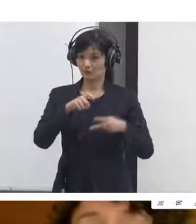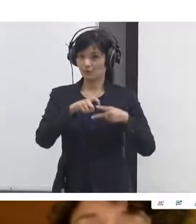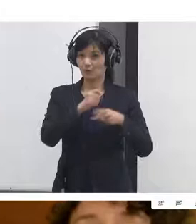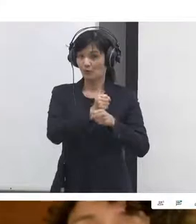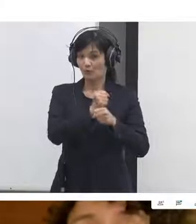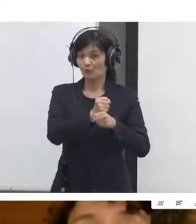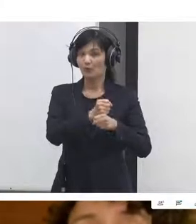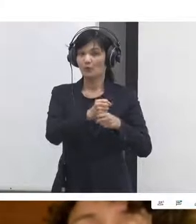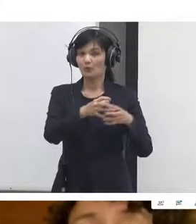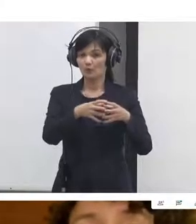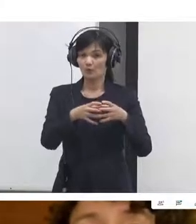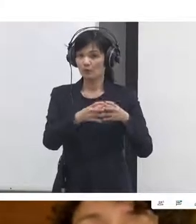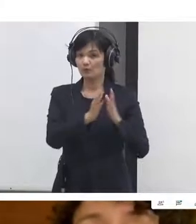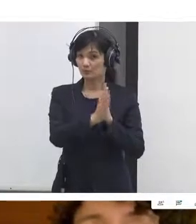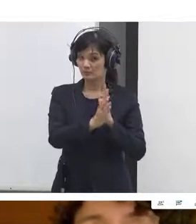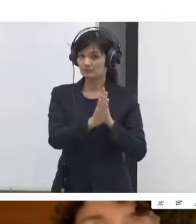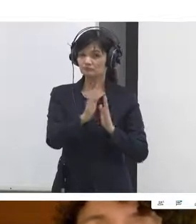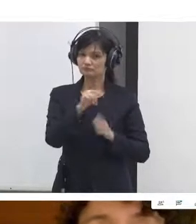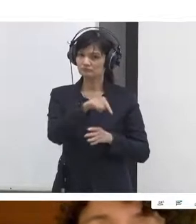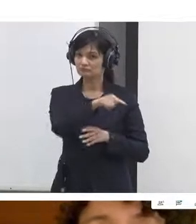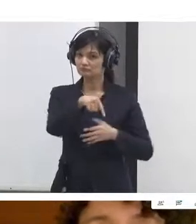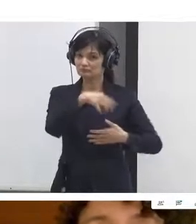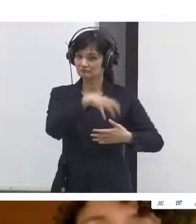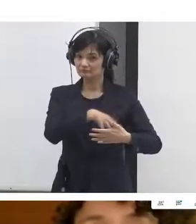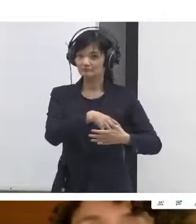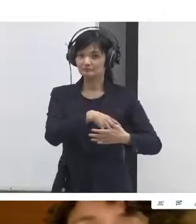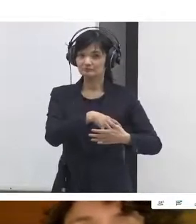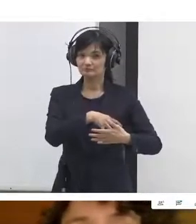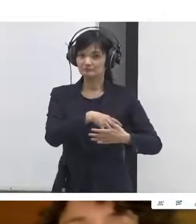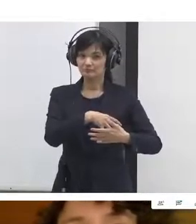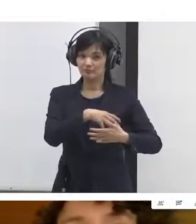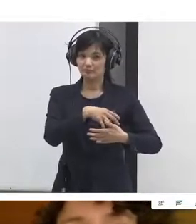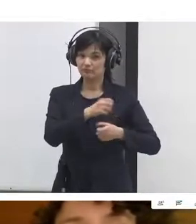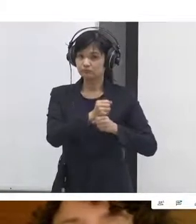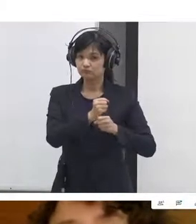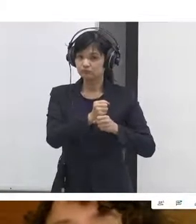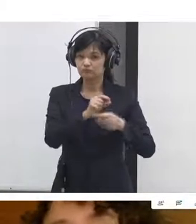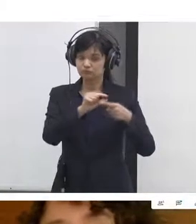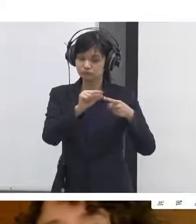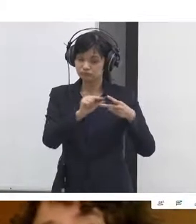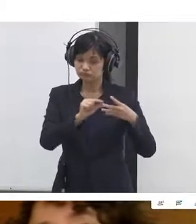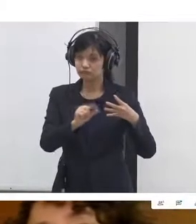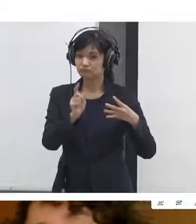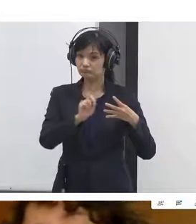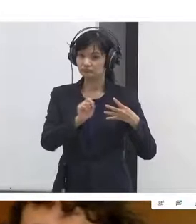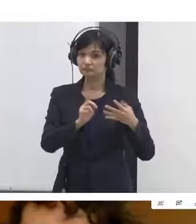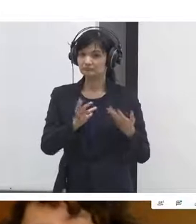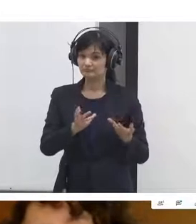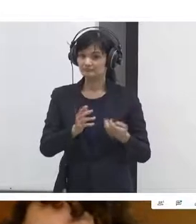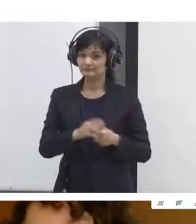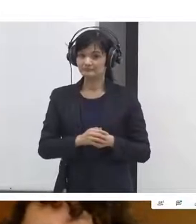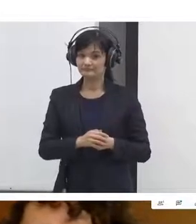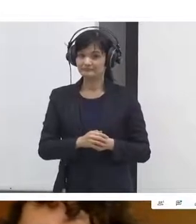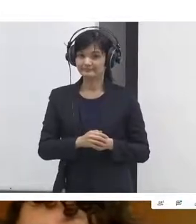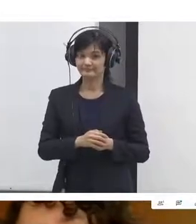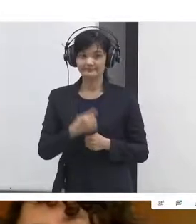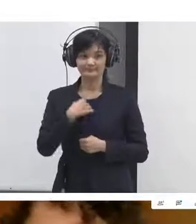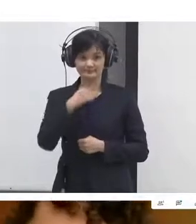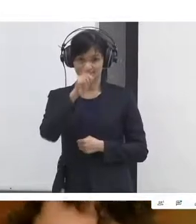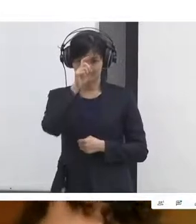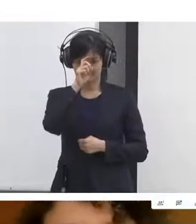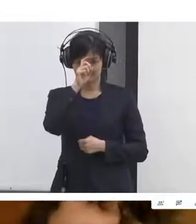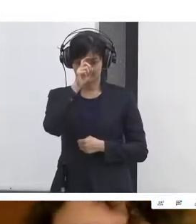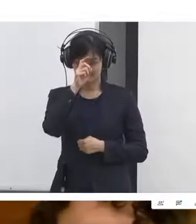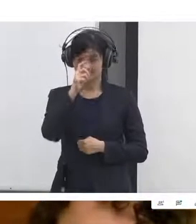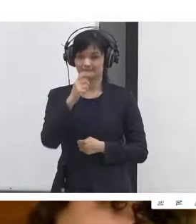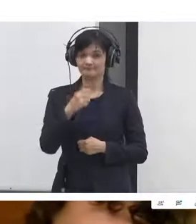and that's to move power out to the entire rest of society so sometimes that's how I think about it